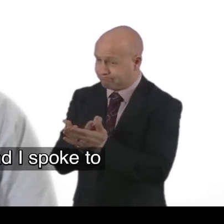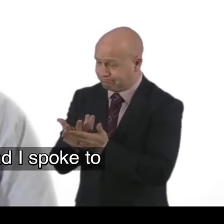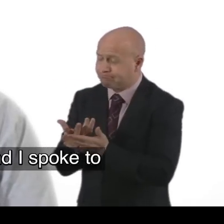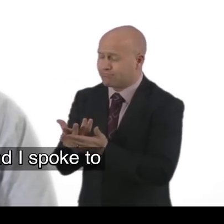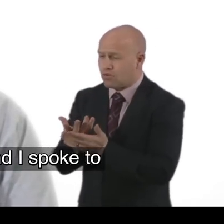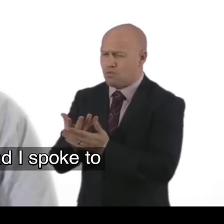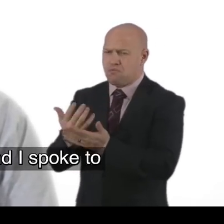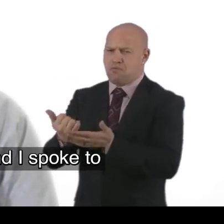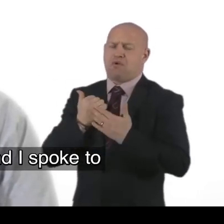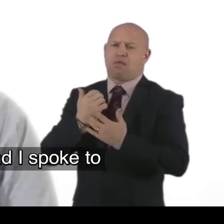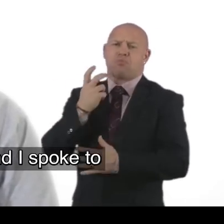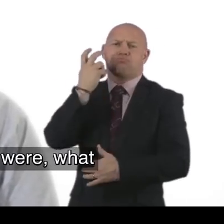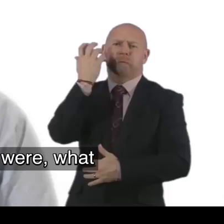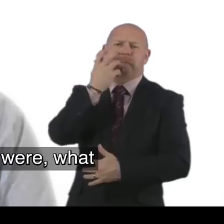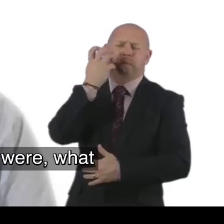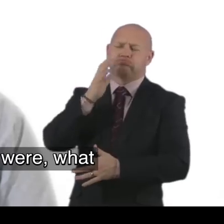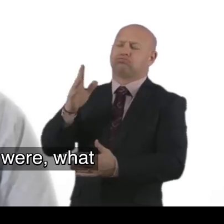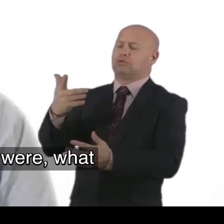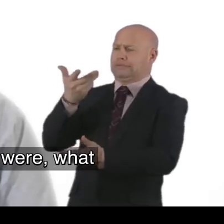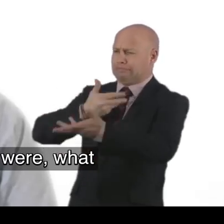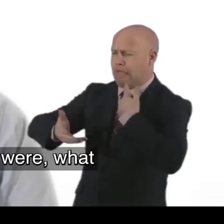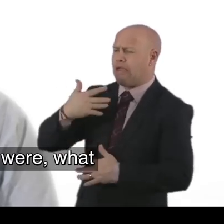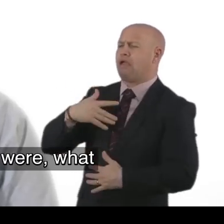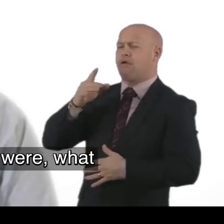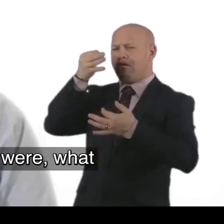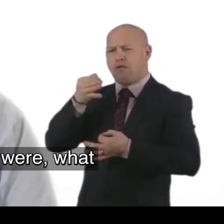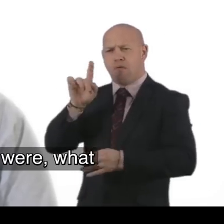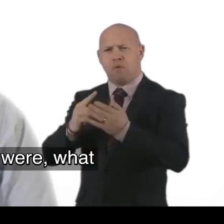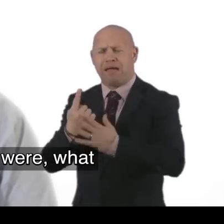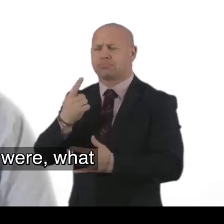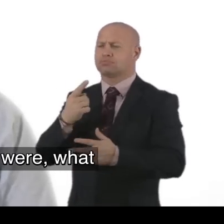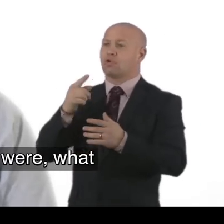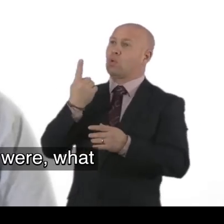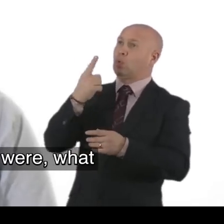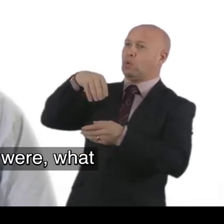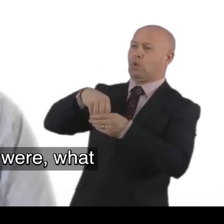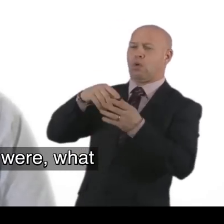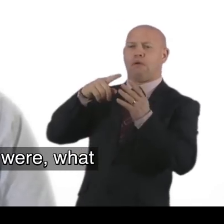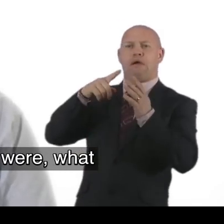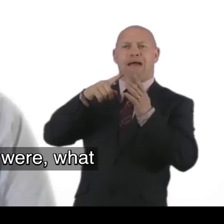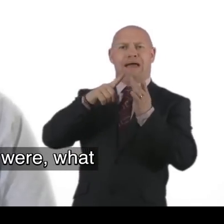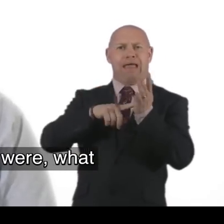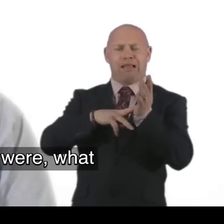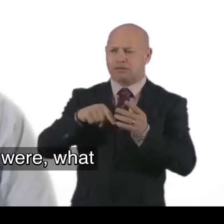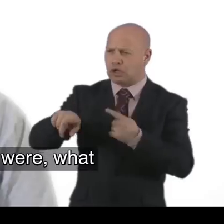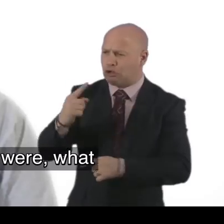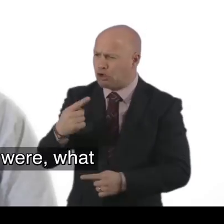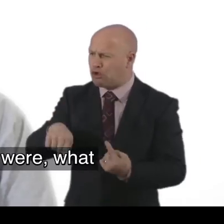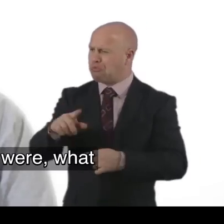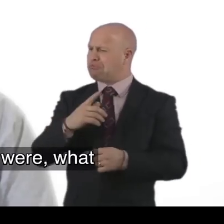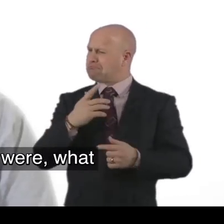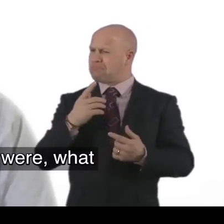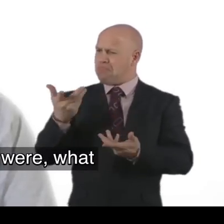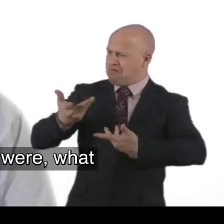And. Uh. She. Was very helpful. Explained. Exactly. Who AILN were. Um.